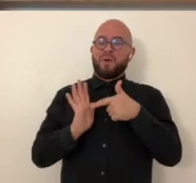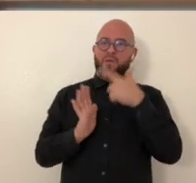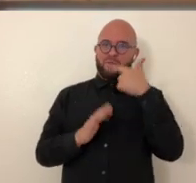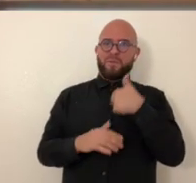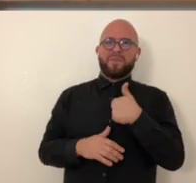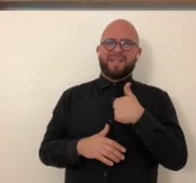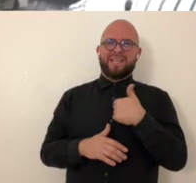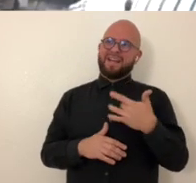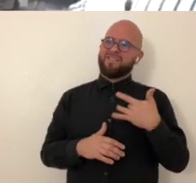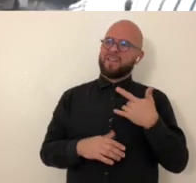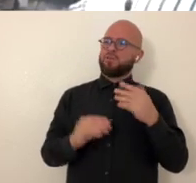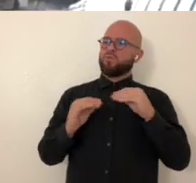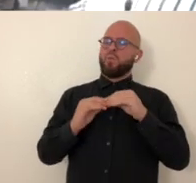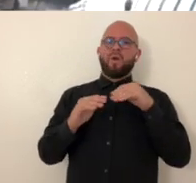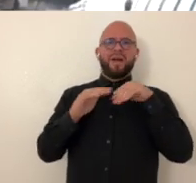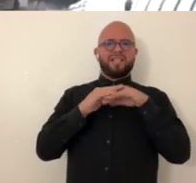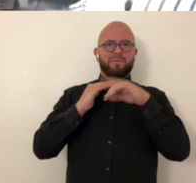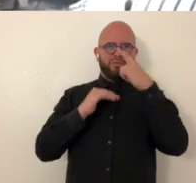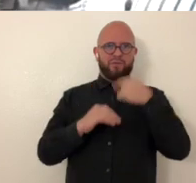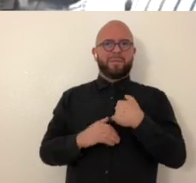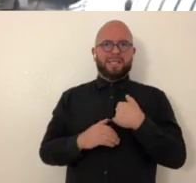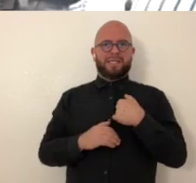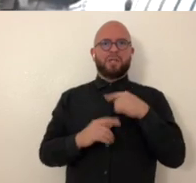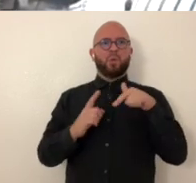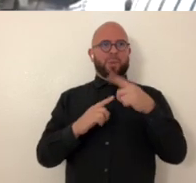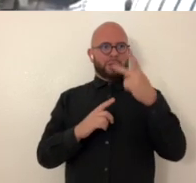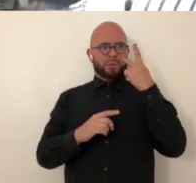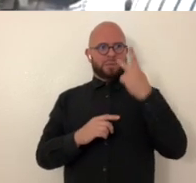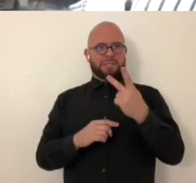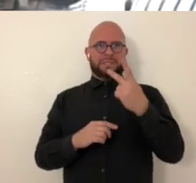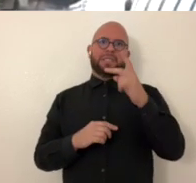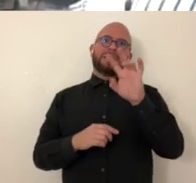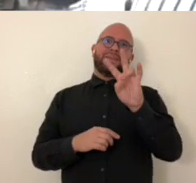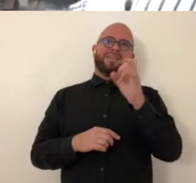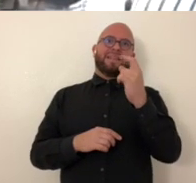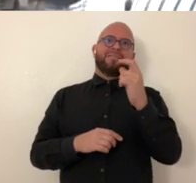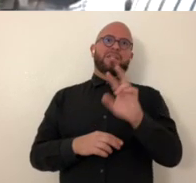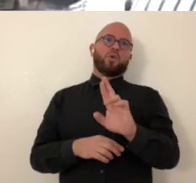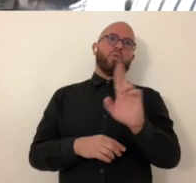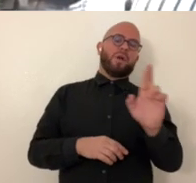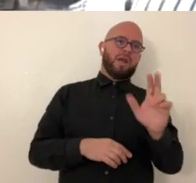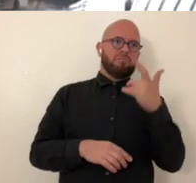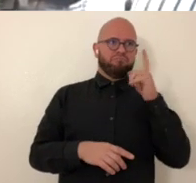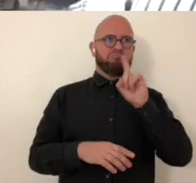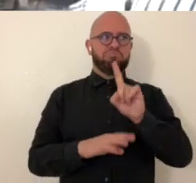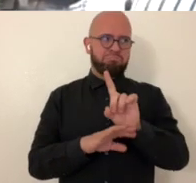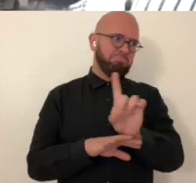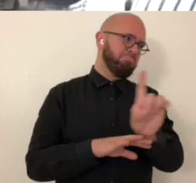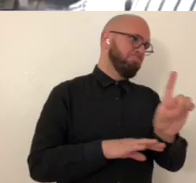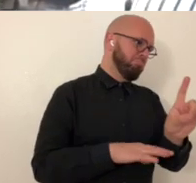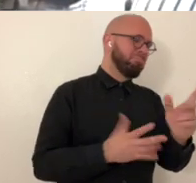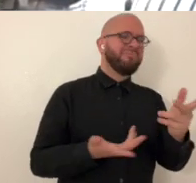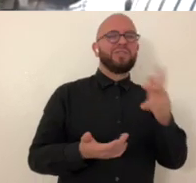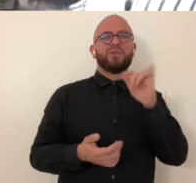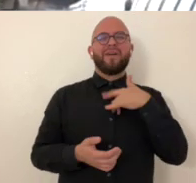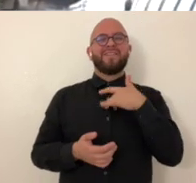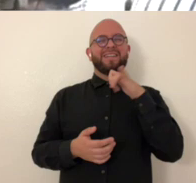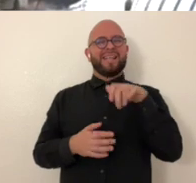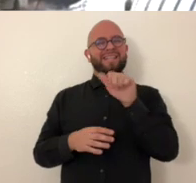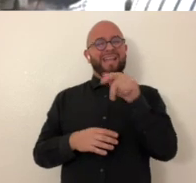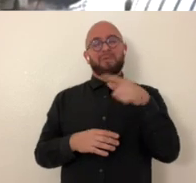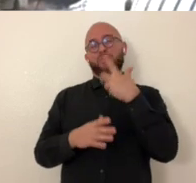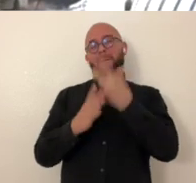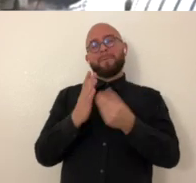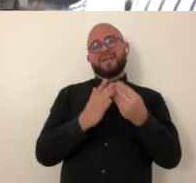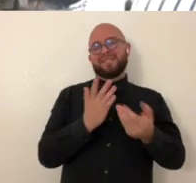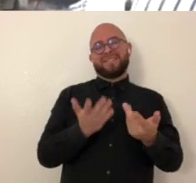time um it was a model that for my own experience made directions more accessible easier and that was something